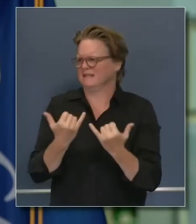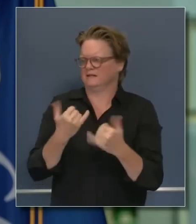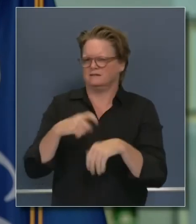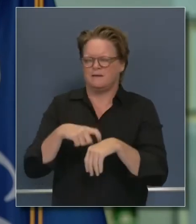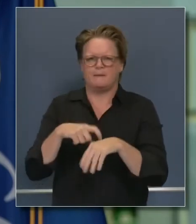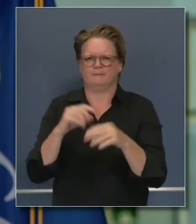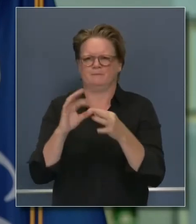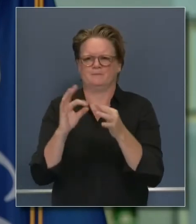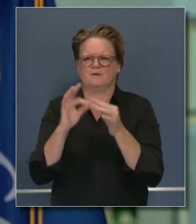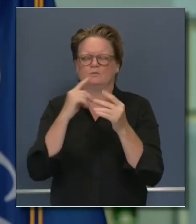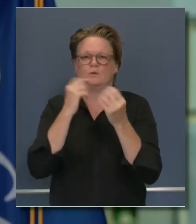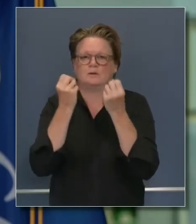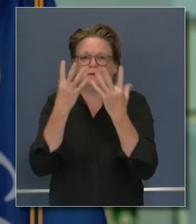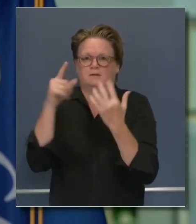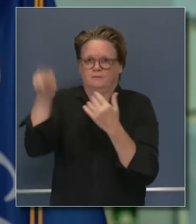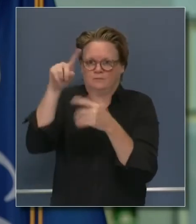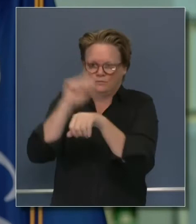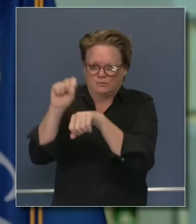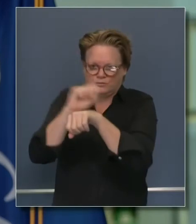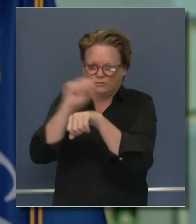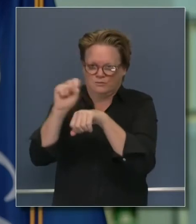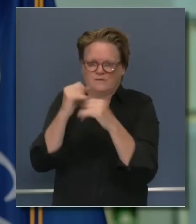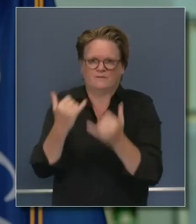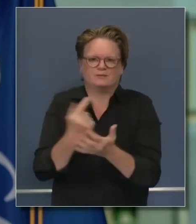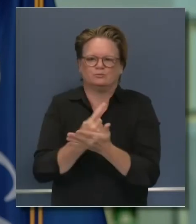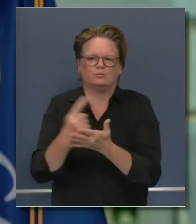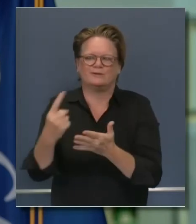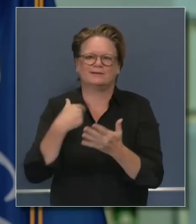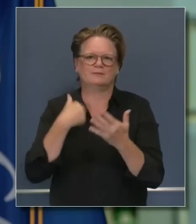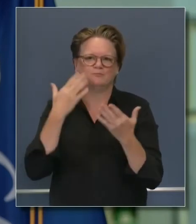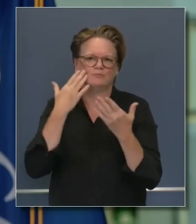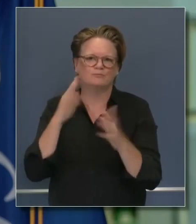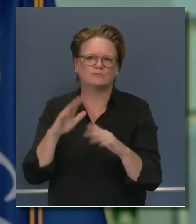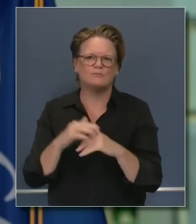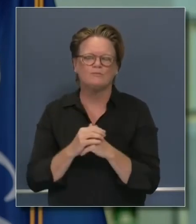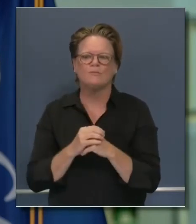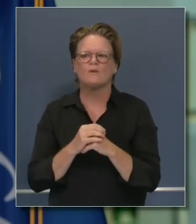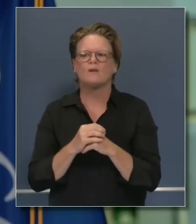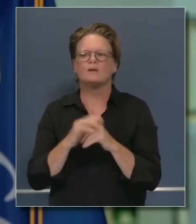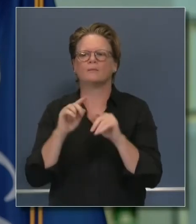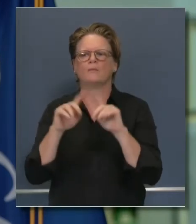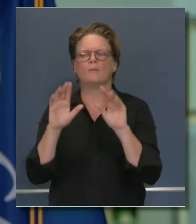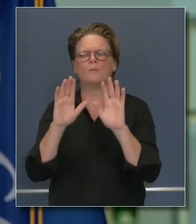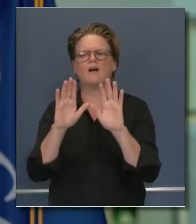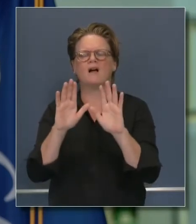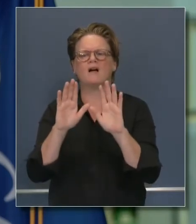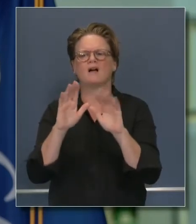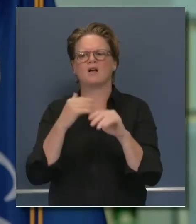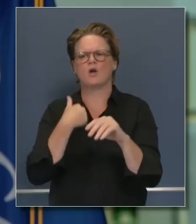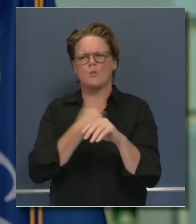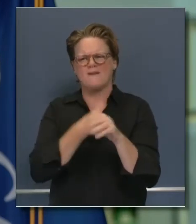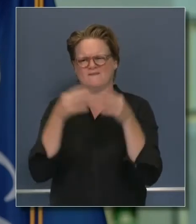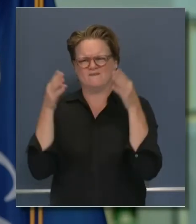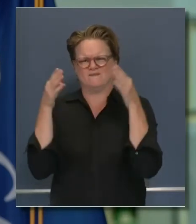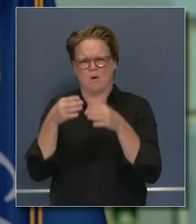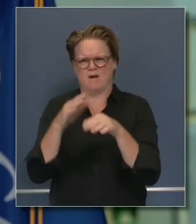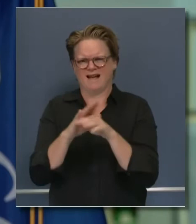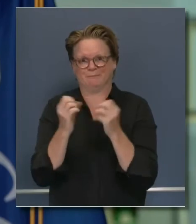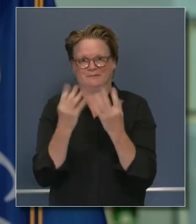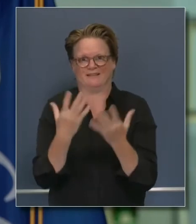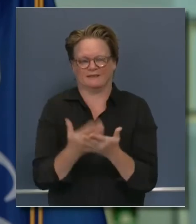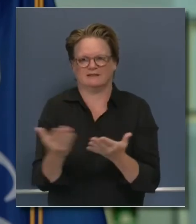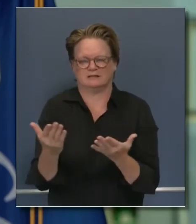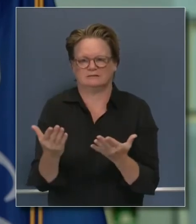that's happening in real time. But we are advancing a collective cause, one that unites all of us across the spectrum, across both